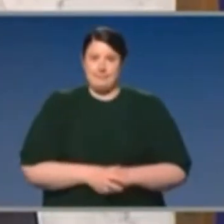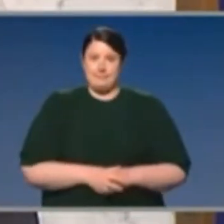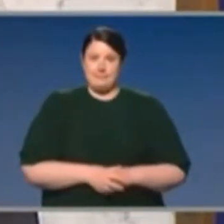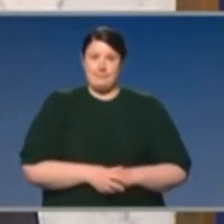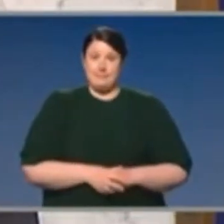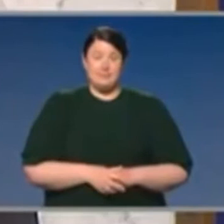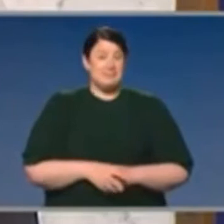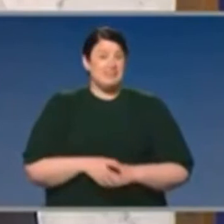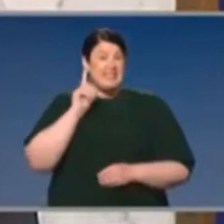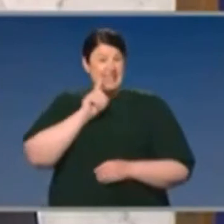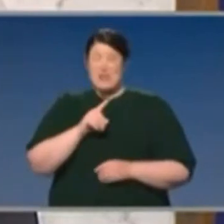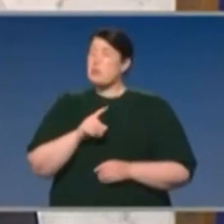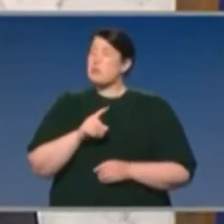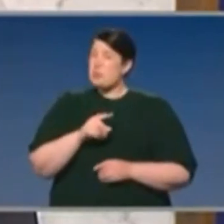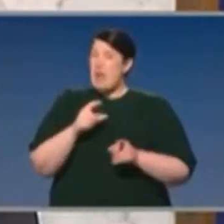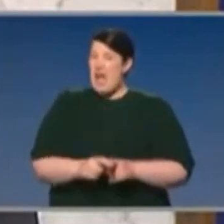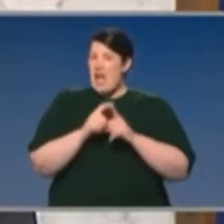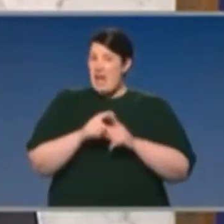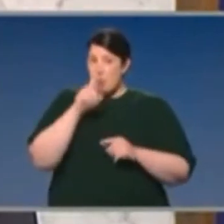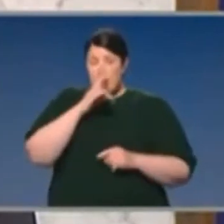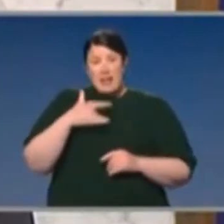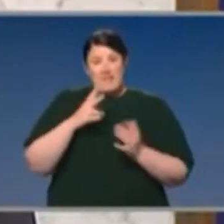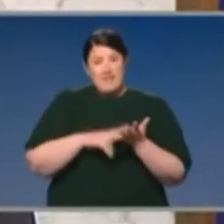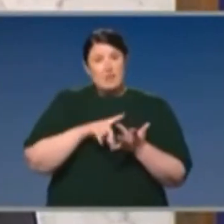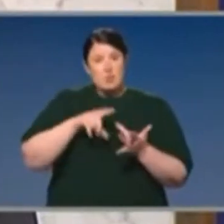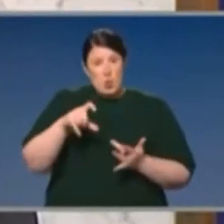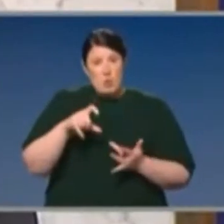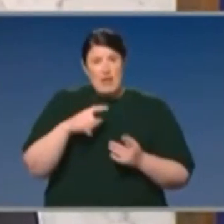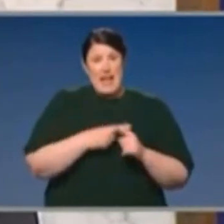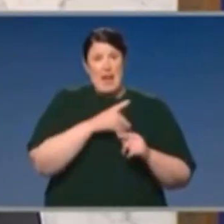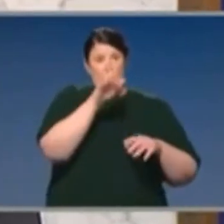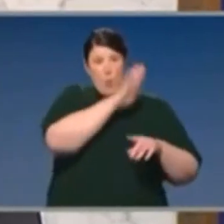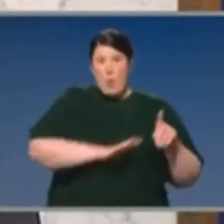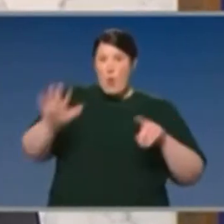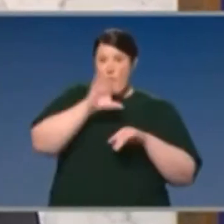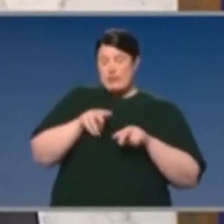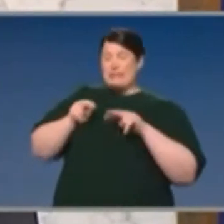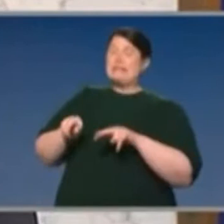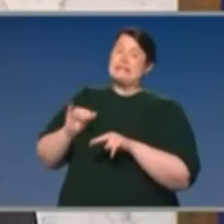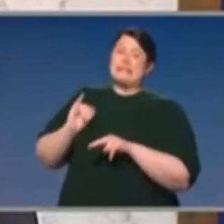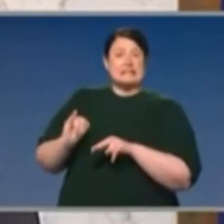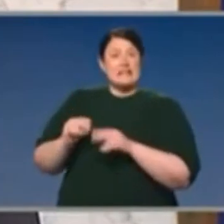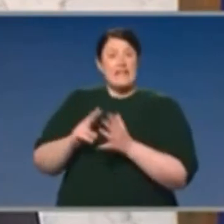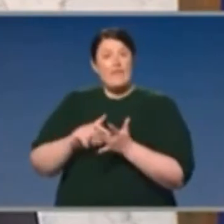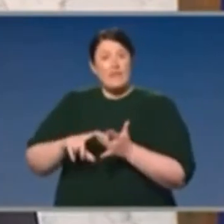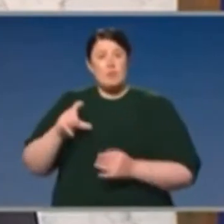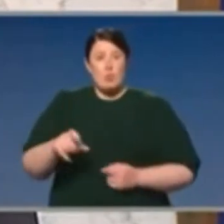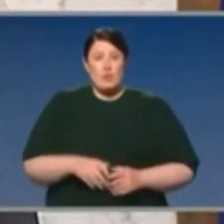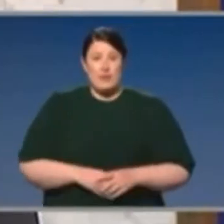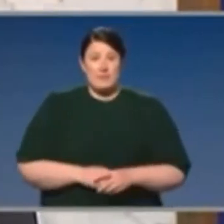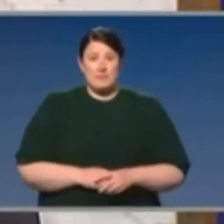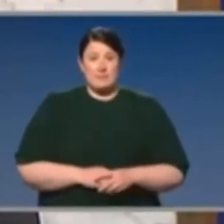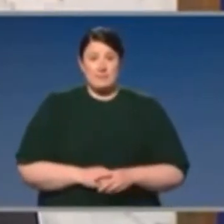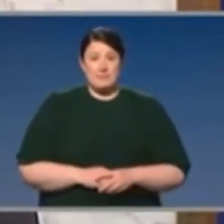day for Victorians and for every Australian who cares about the situation in Victoria. Today is a day of real